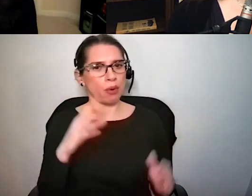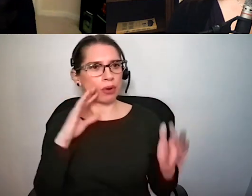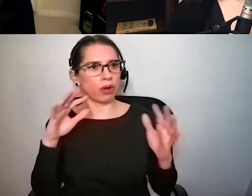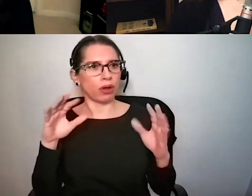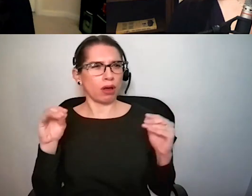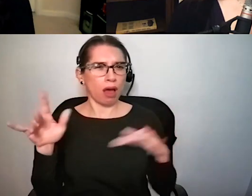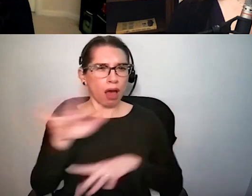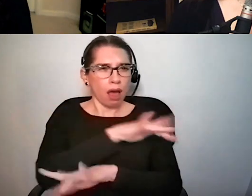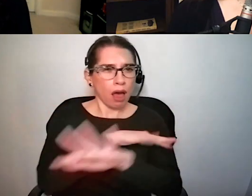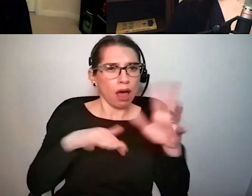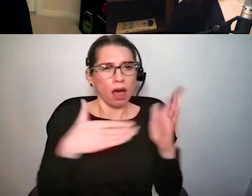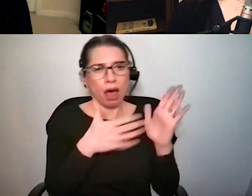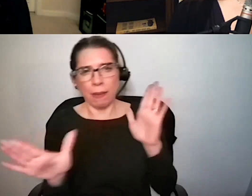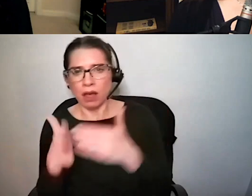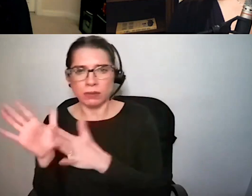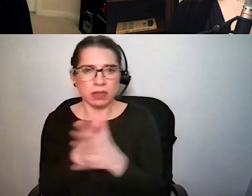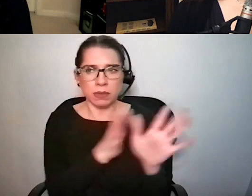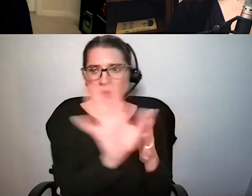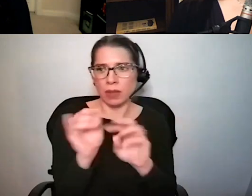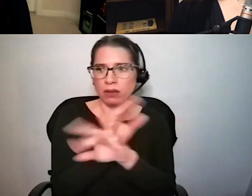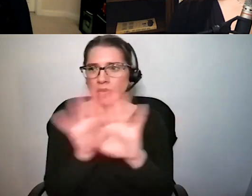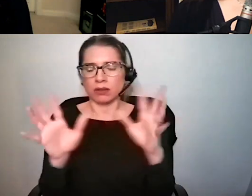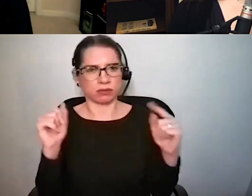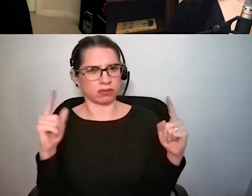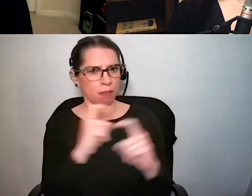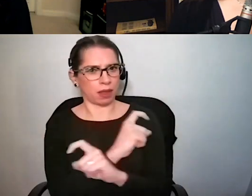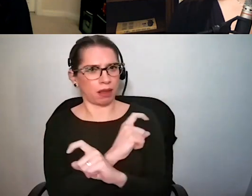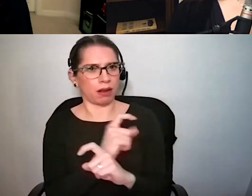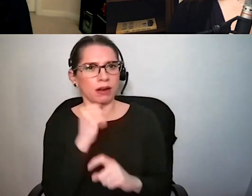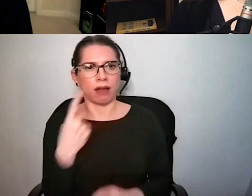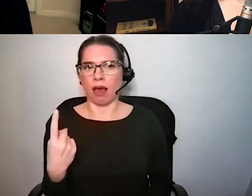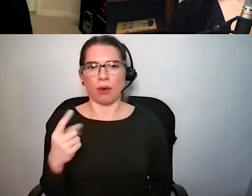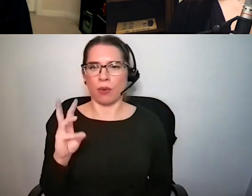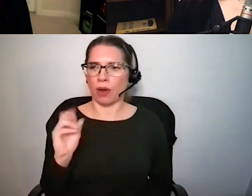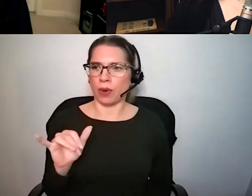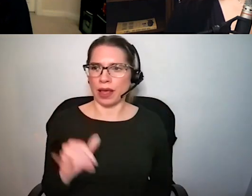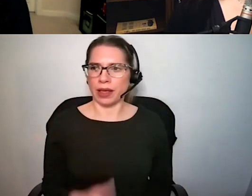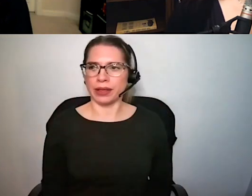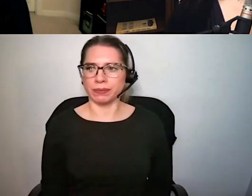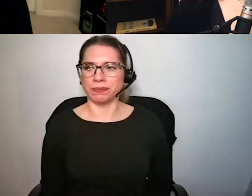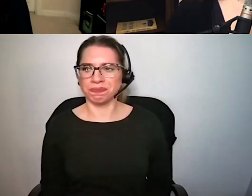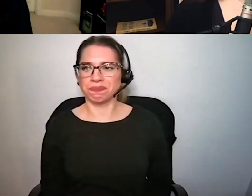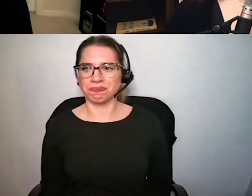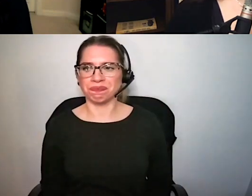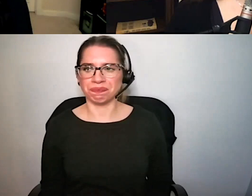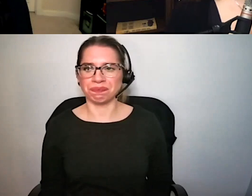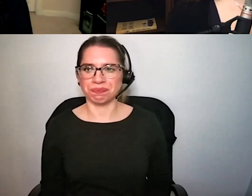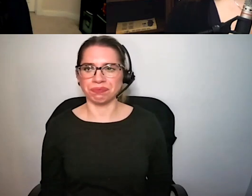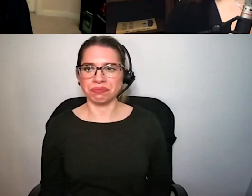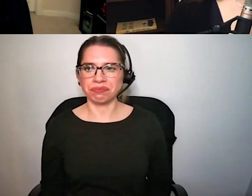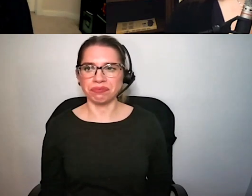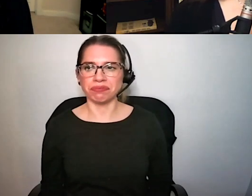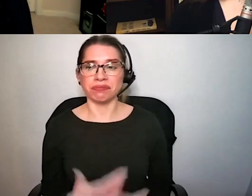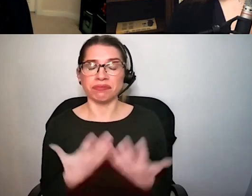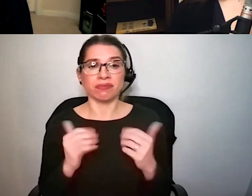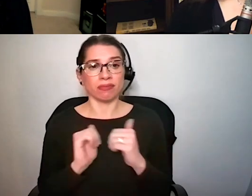and um so with respect to how you might be able to make things